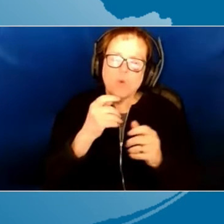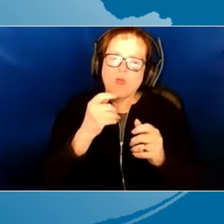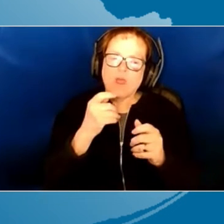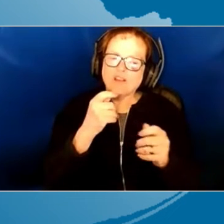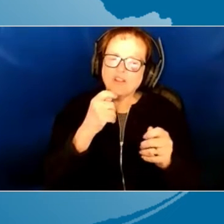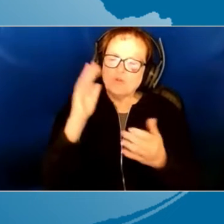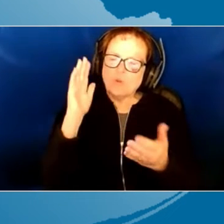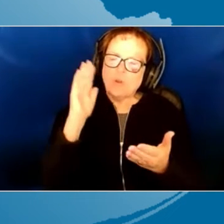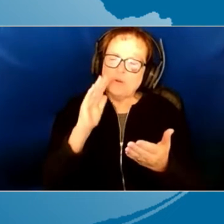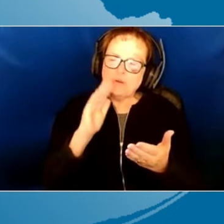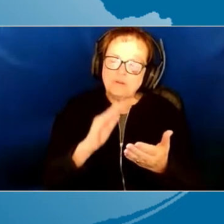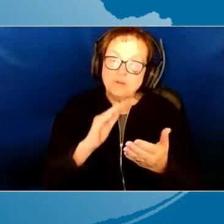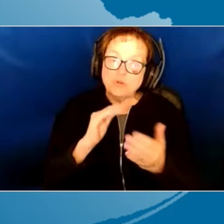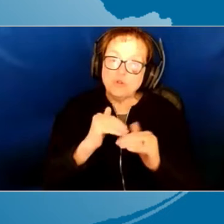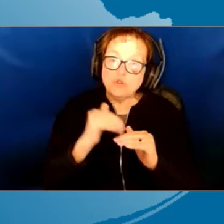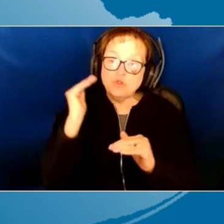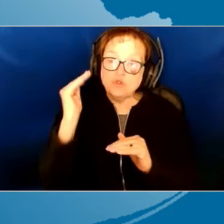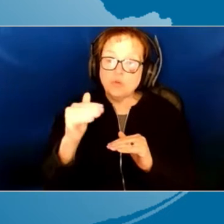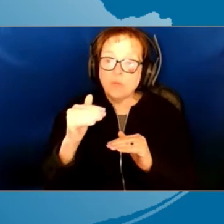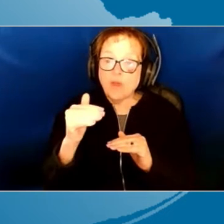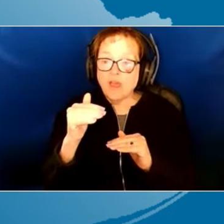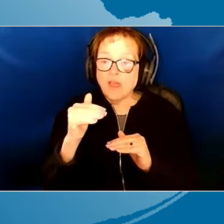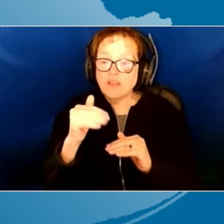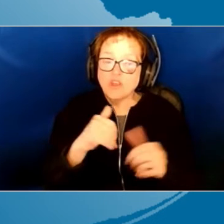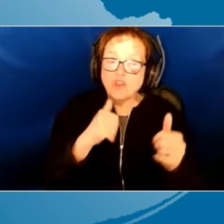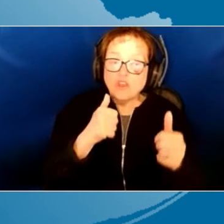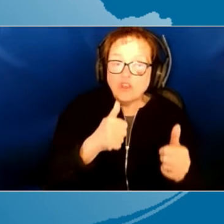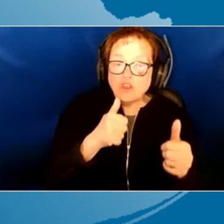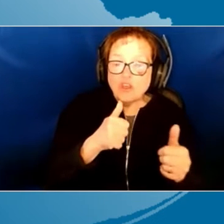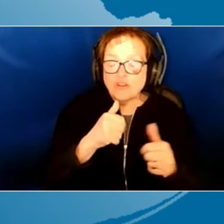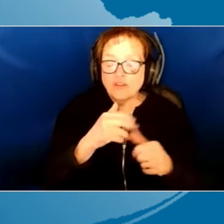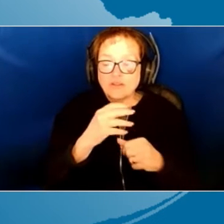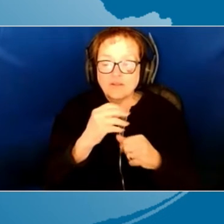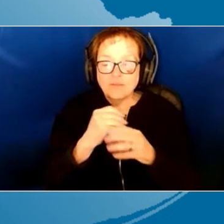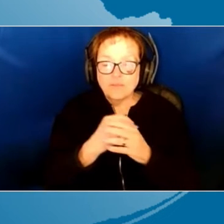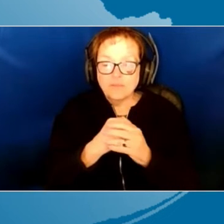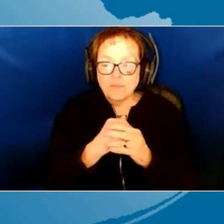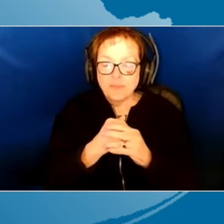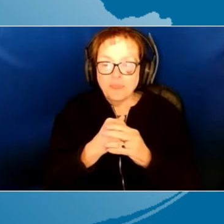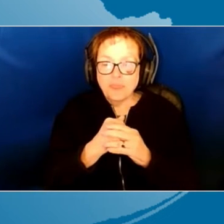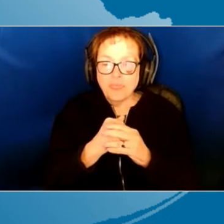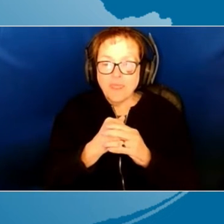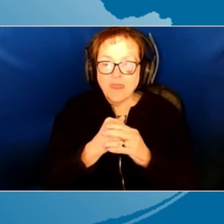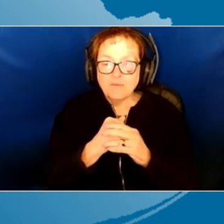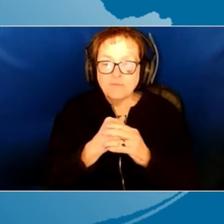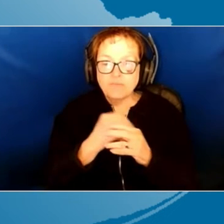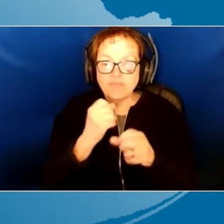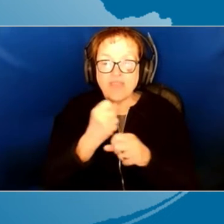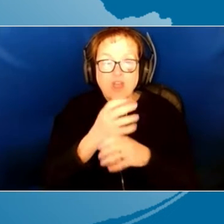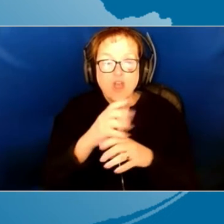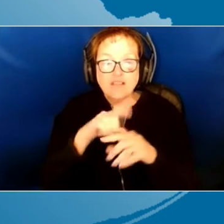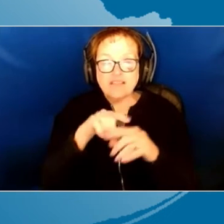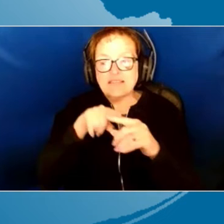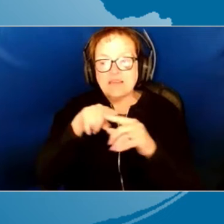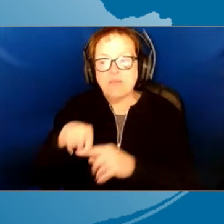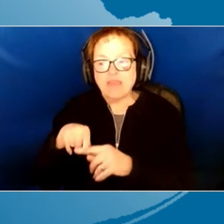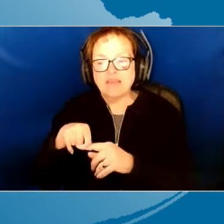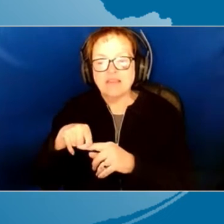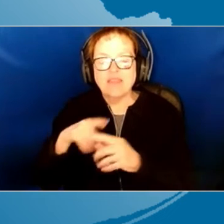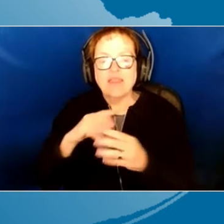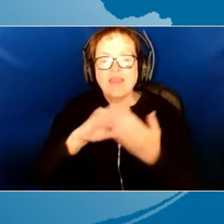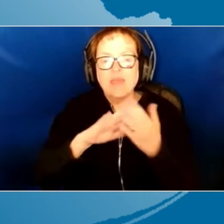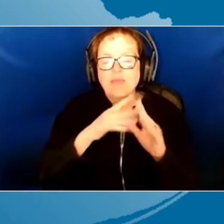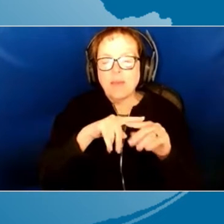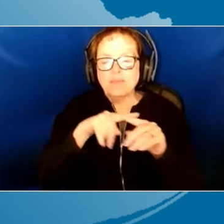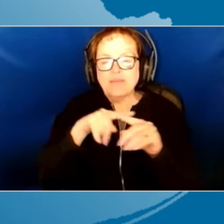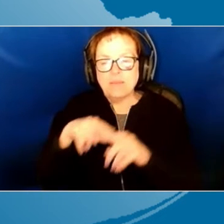much evaluative feedback, too much of a good thing, some people say, can cause dependence. They become dependent